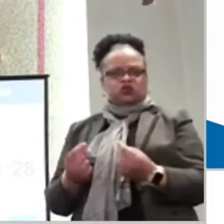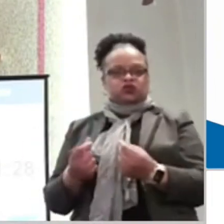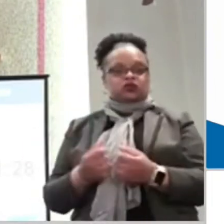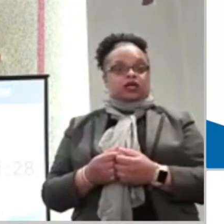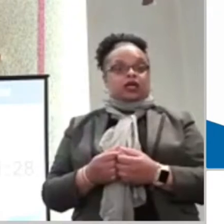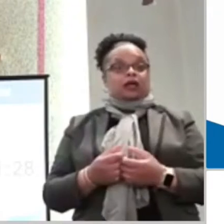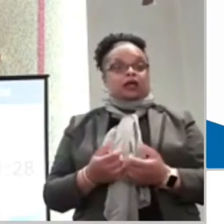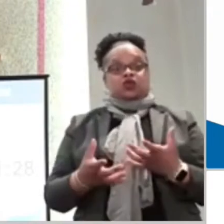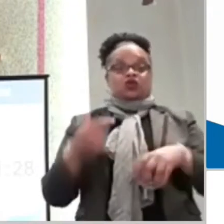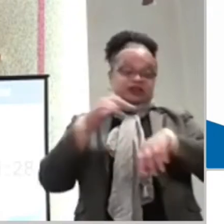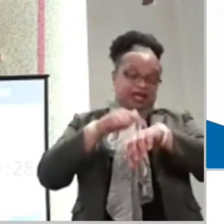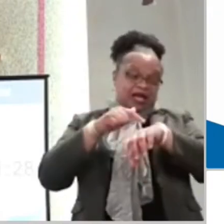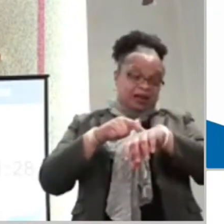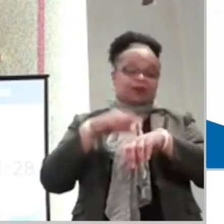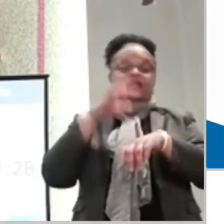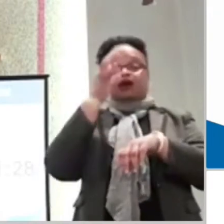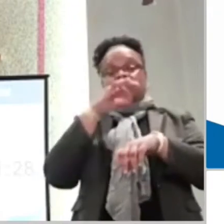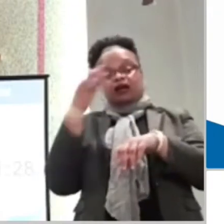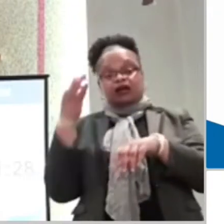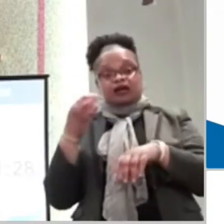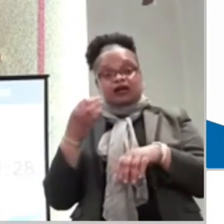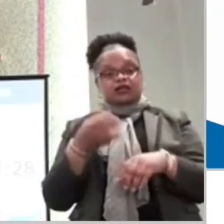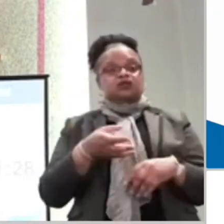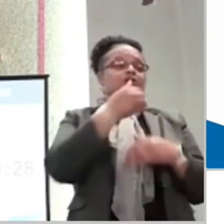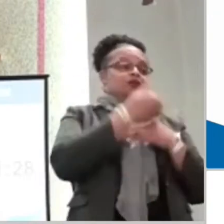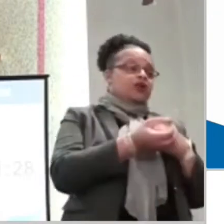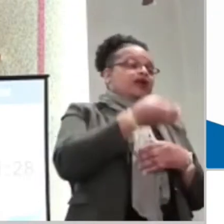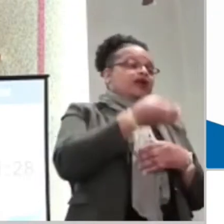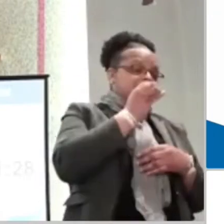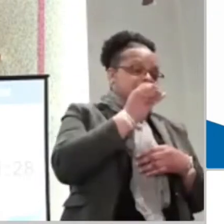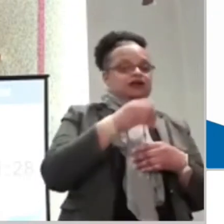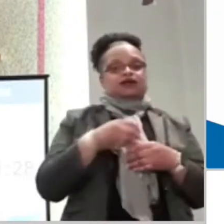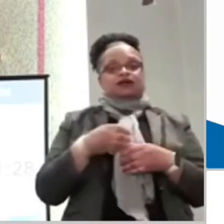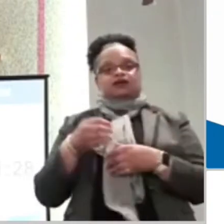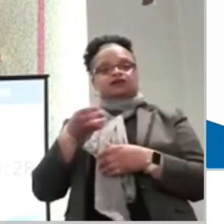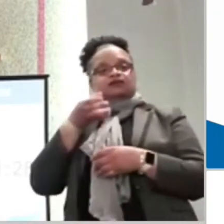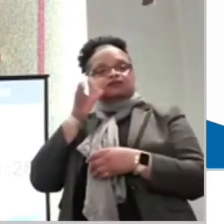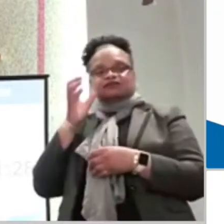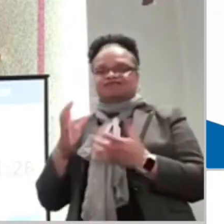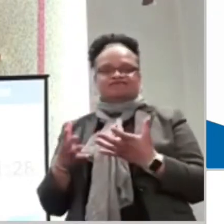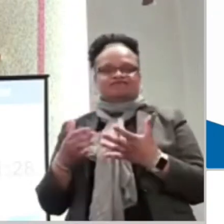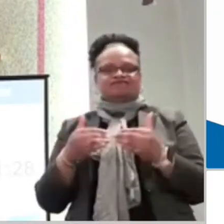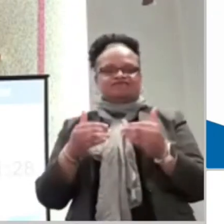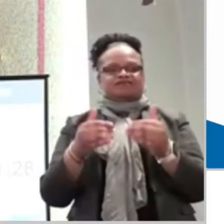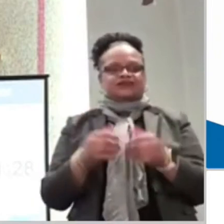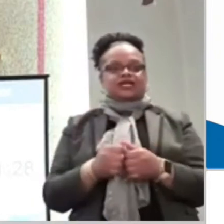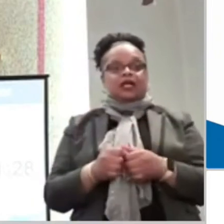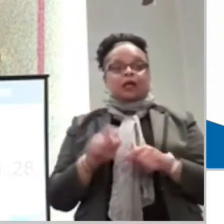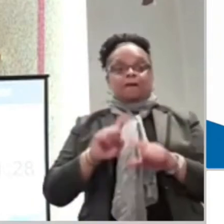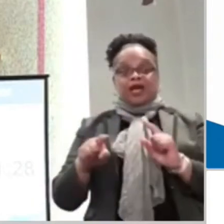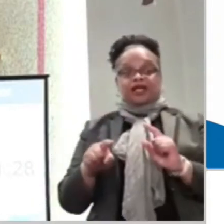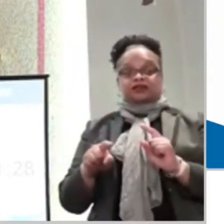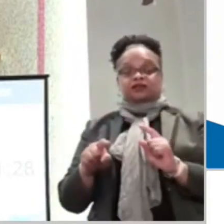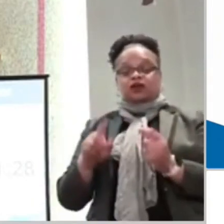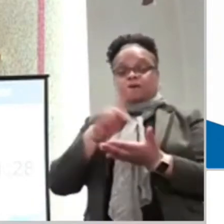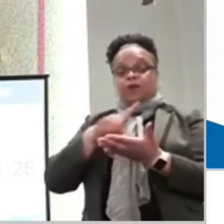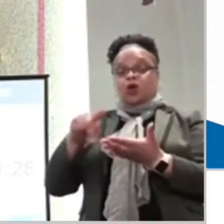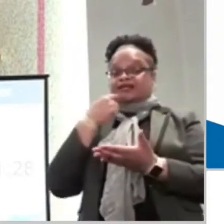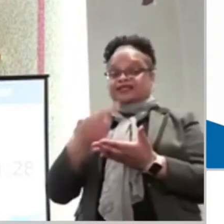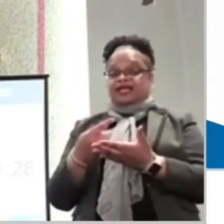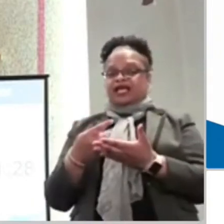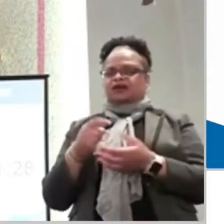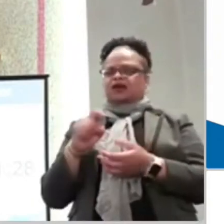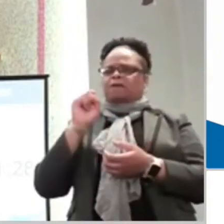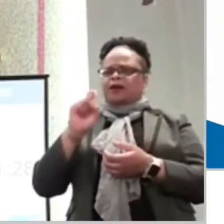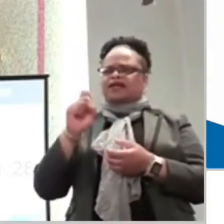Lord's Supper's time. It's the time for the cup. It's the time for the bread. It's the time for the wine. Let's proceed. But in this scenario, let